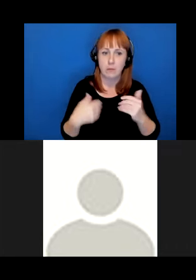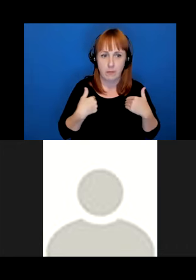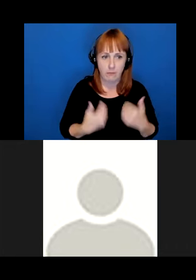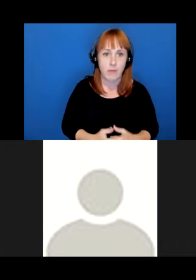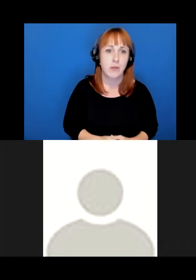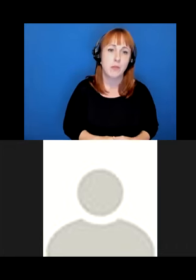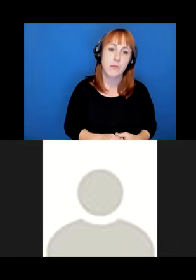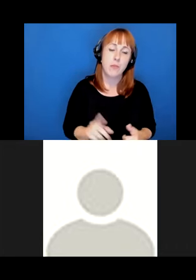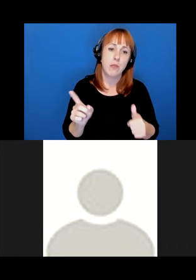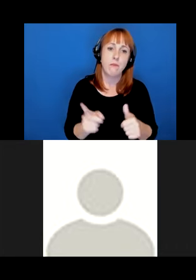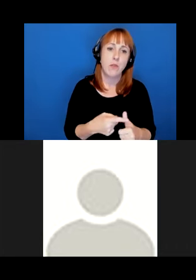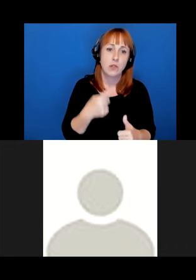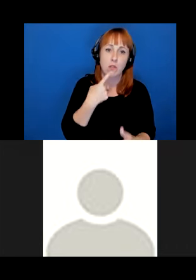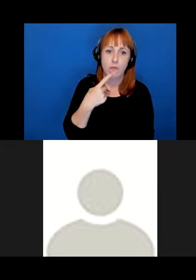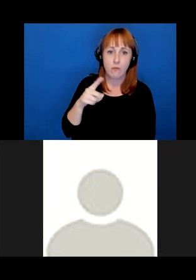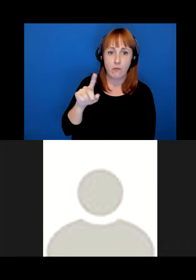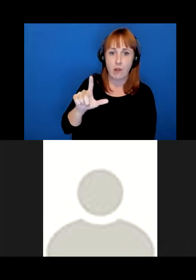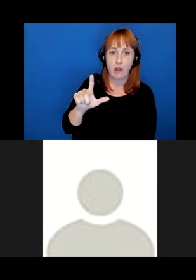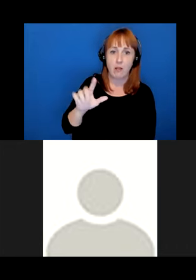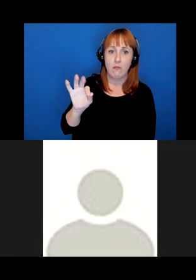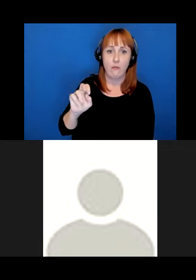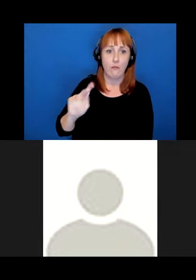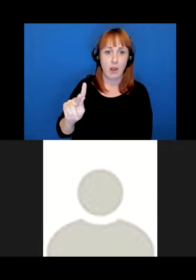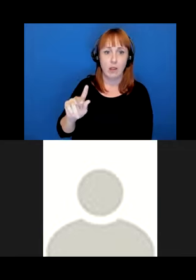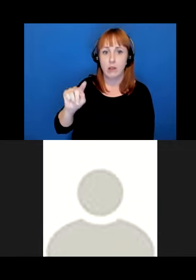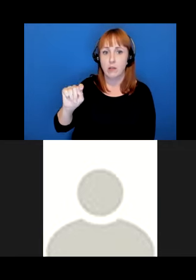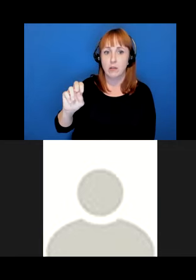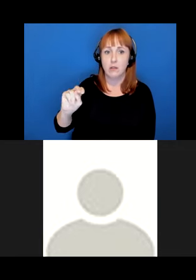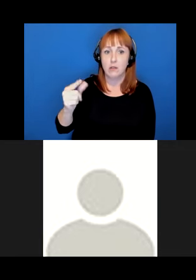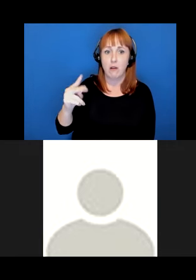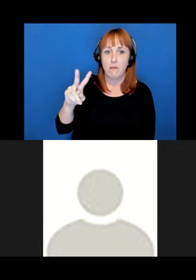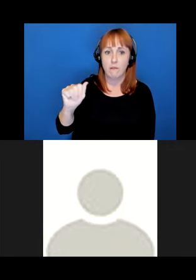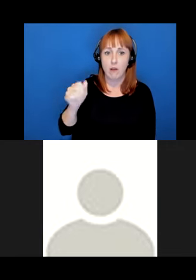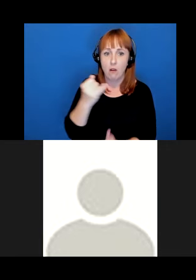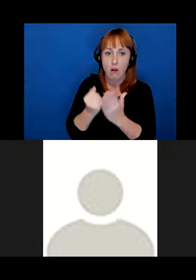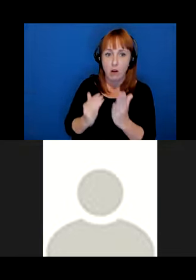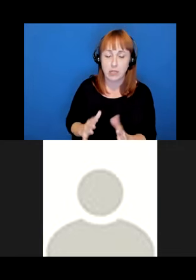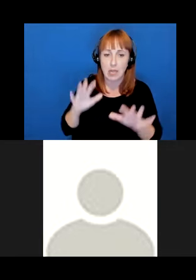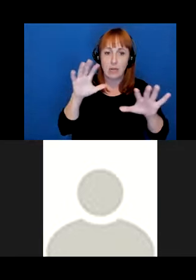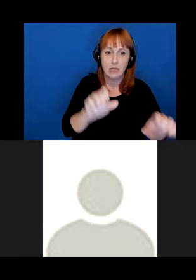This first one comes from El Frank, a Tongva artist and decolonizationist, my good friend.